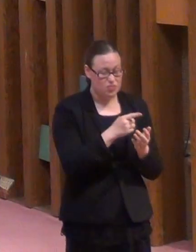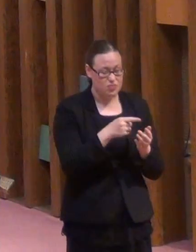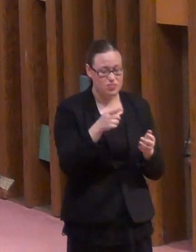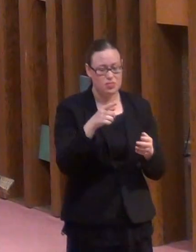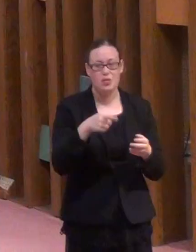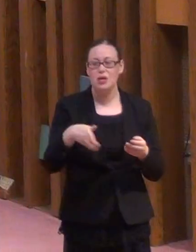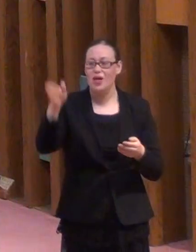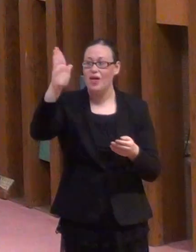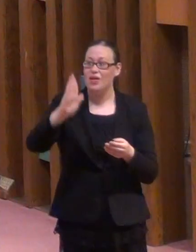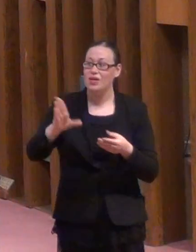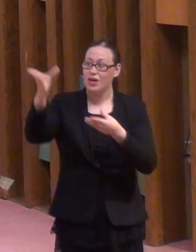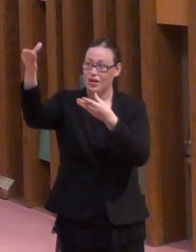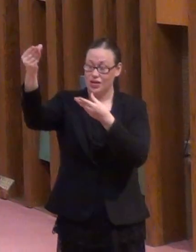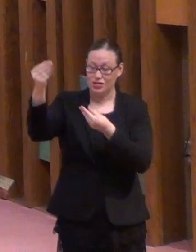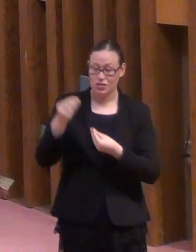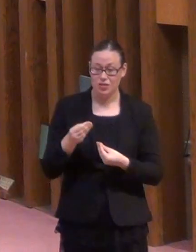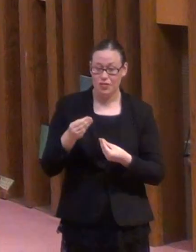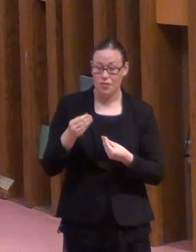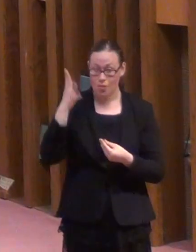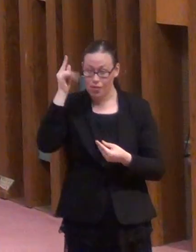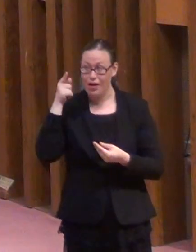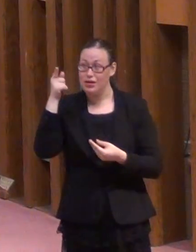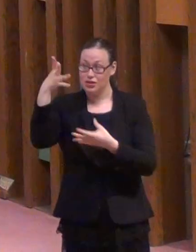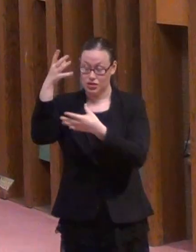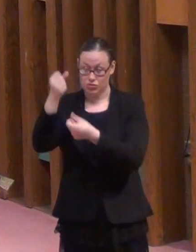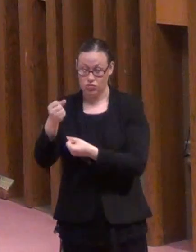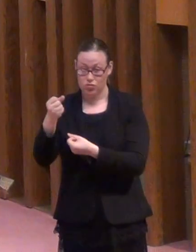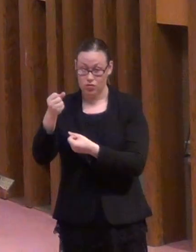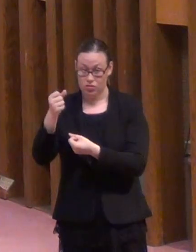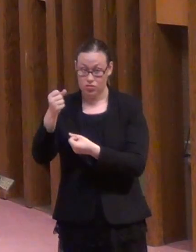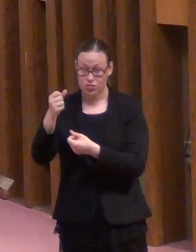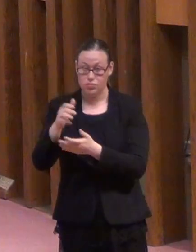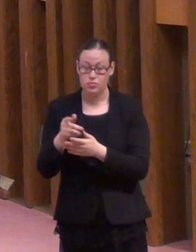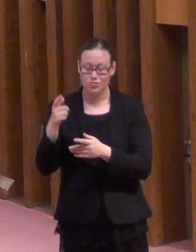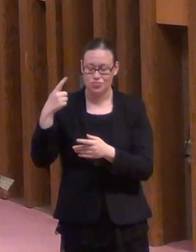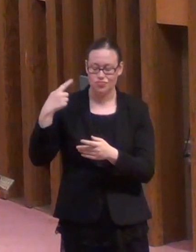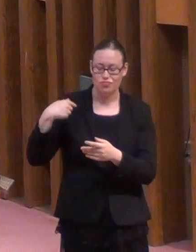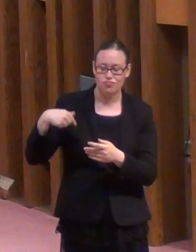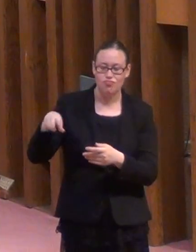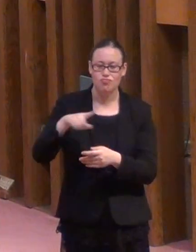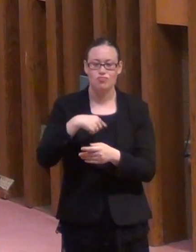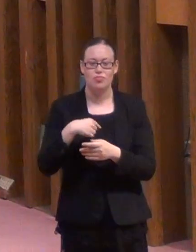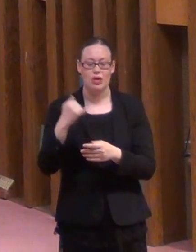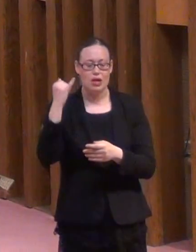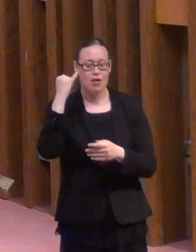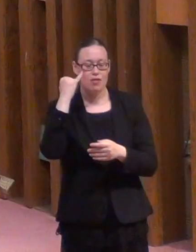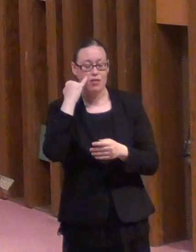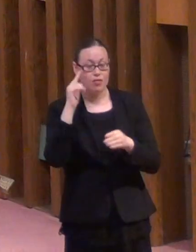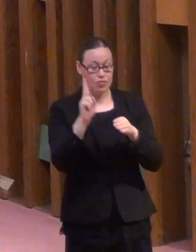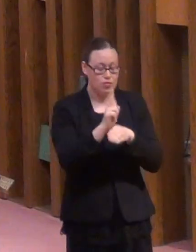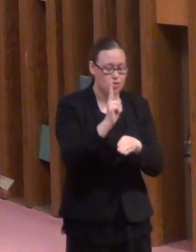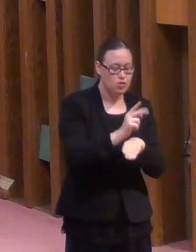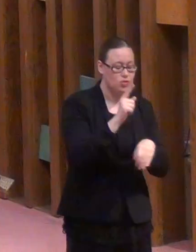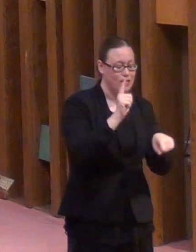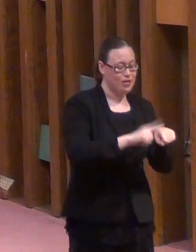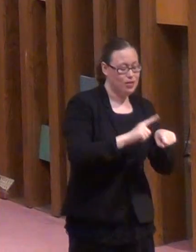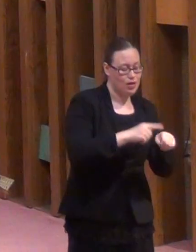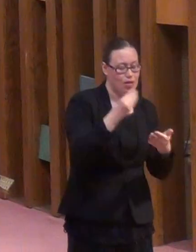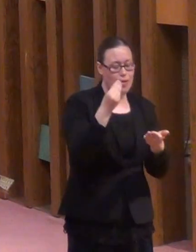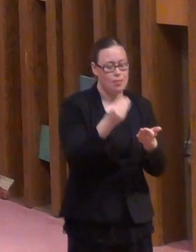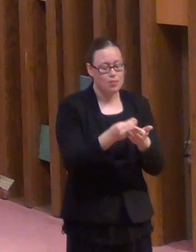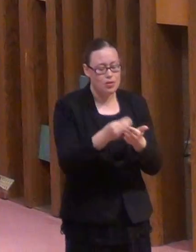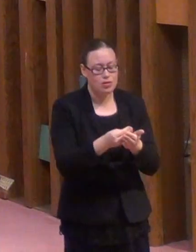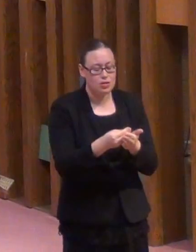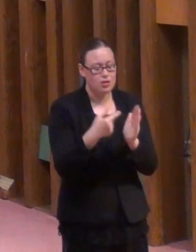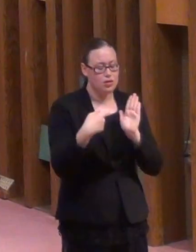entrusted by God to us. And if we draw people's attention to God with our time and our money and our